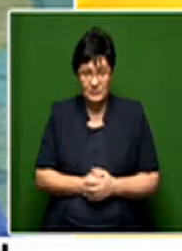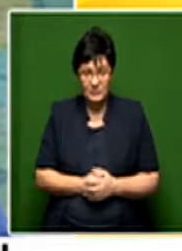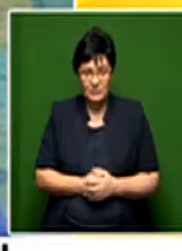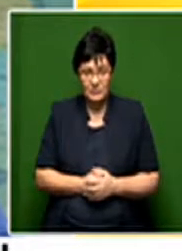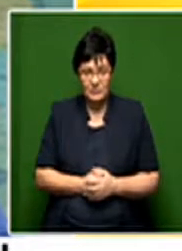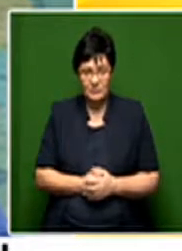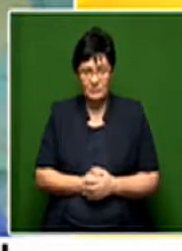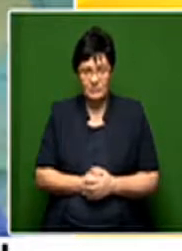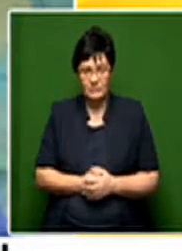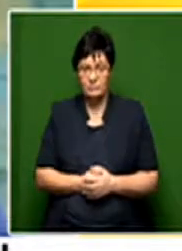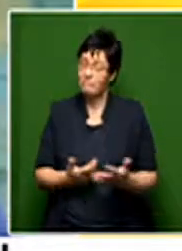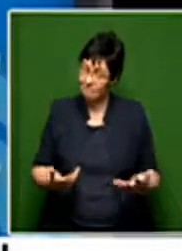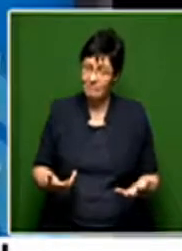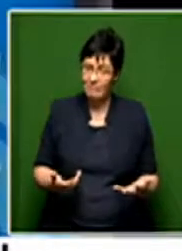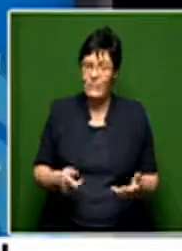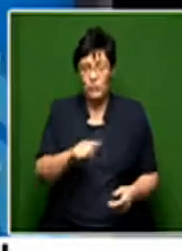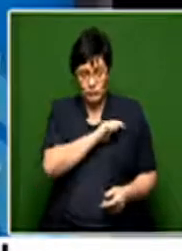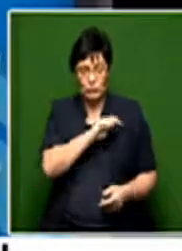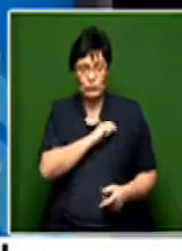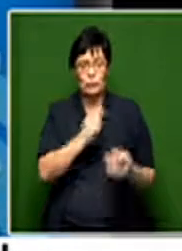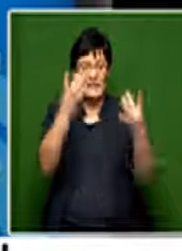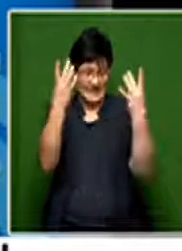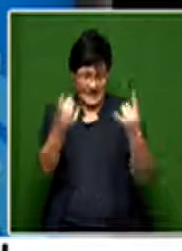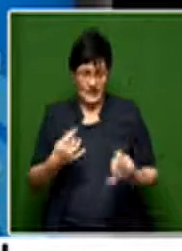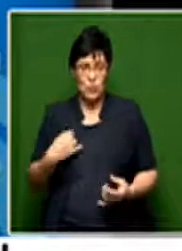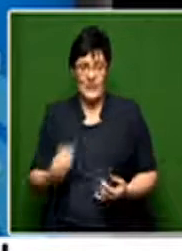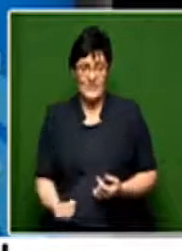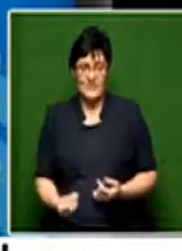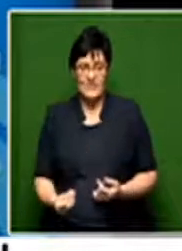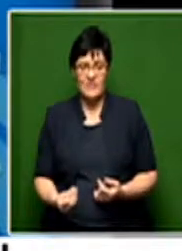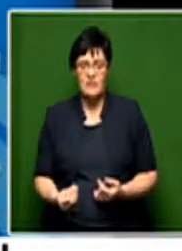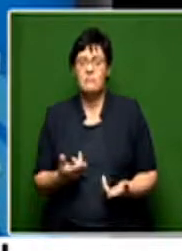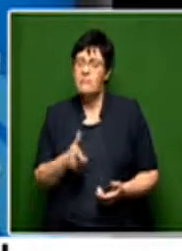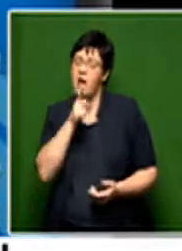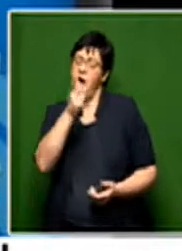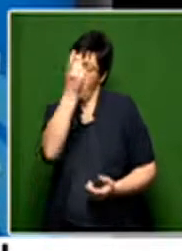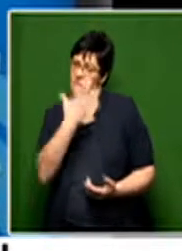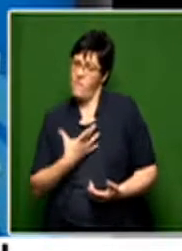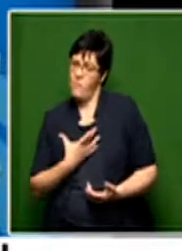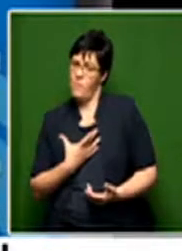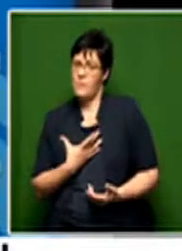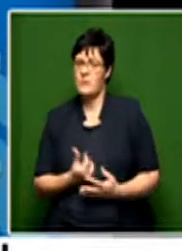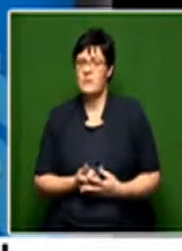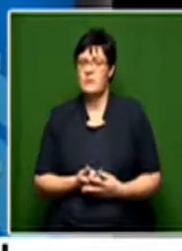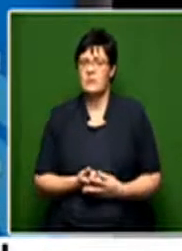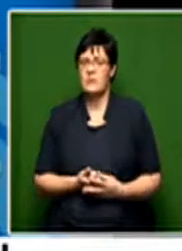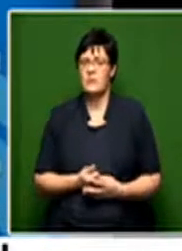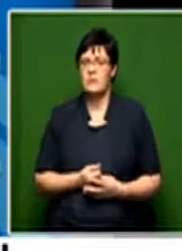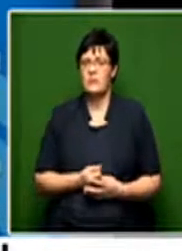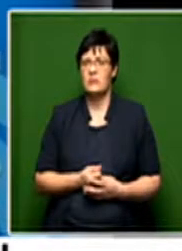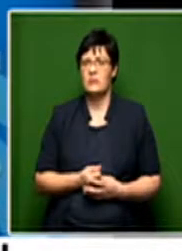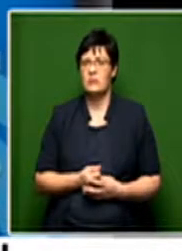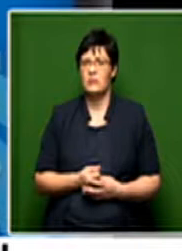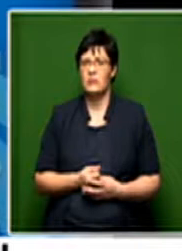Well, indeed, the statistics we have tell us that less than one